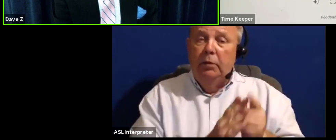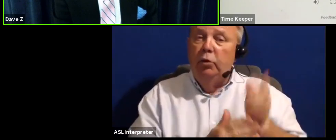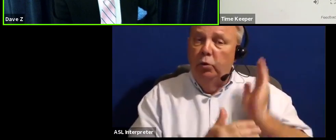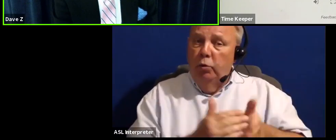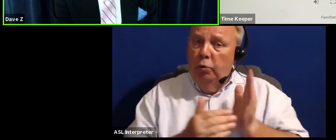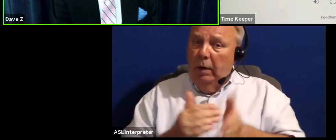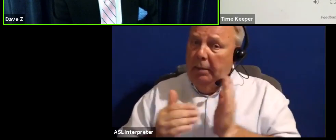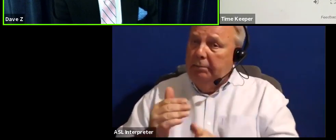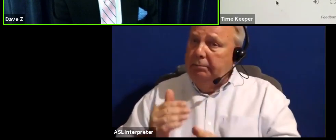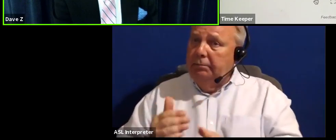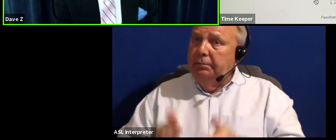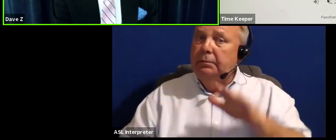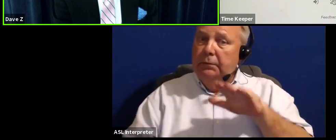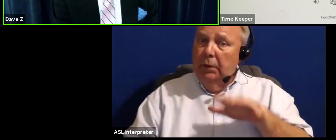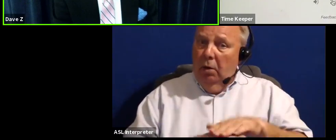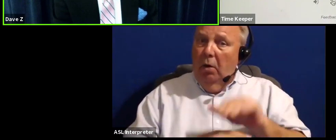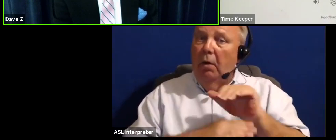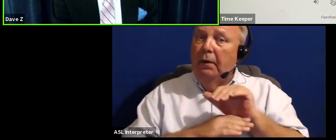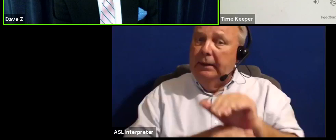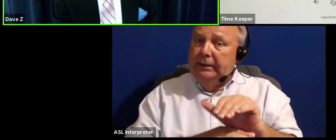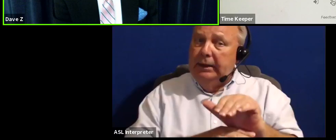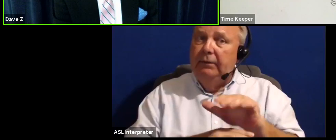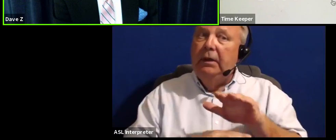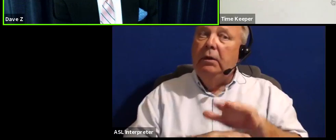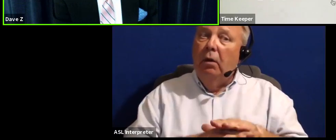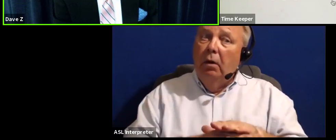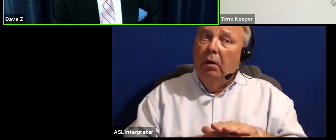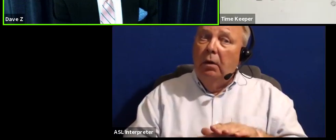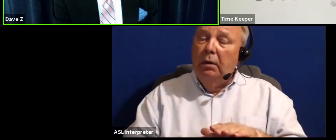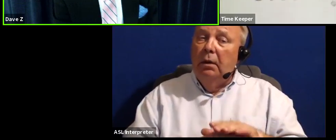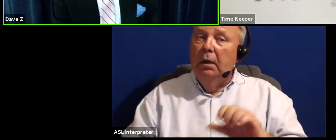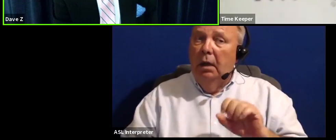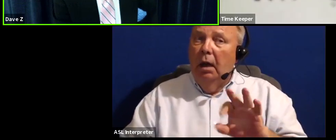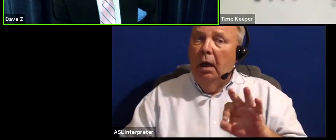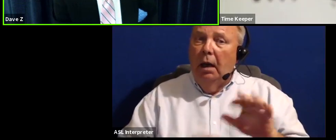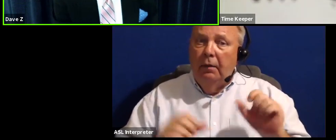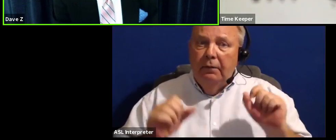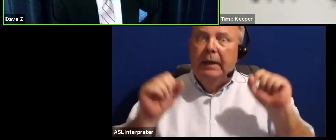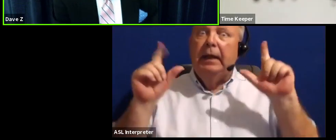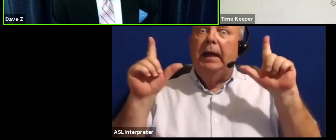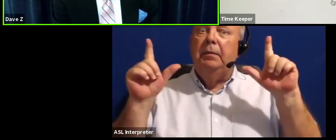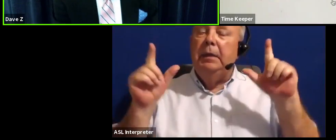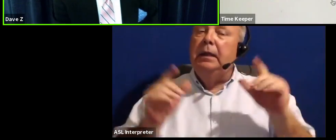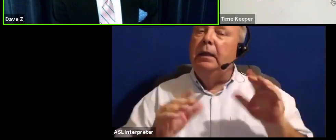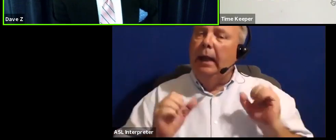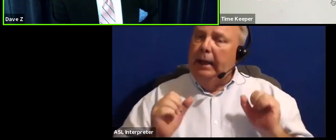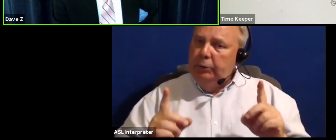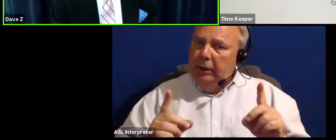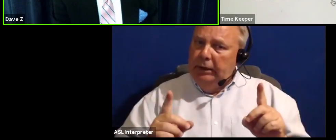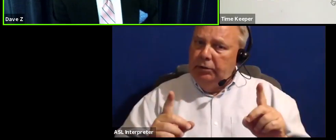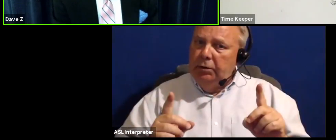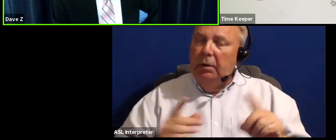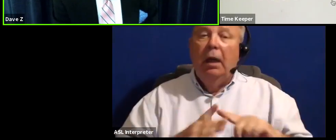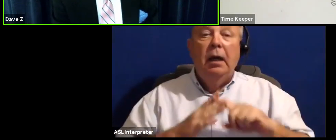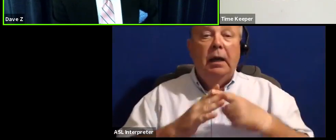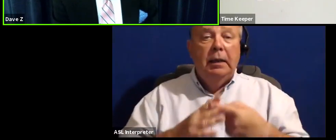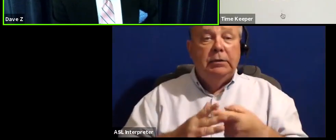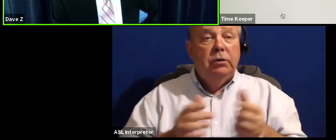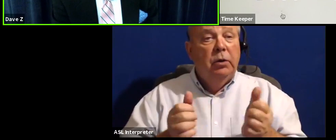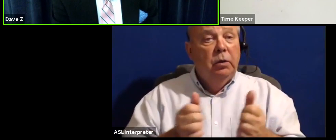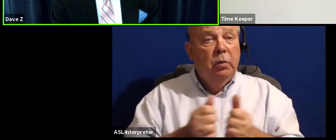up on this evening of enlightenment in education. Let's start with